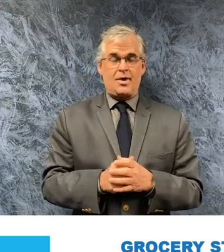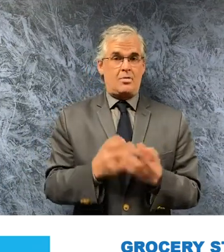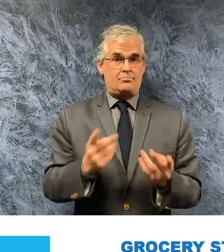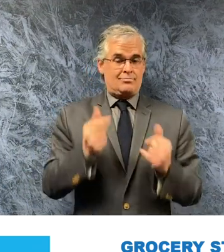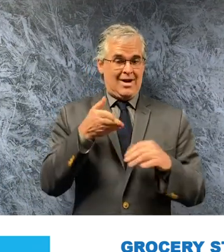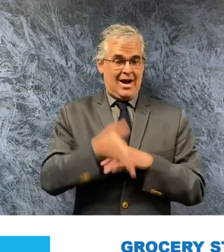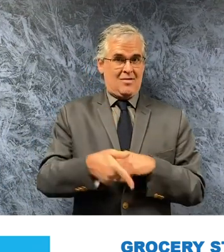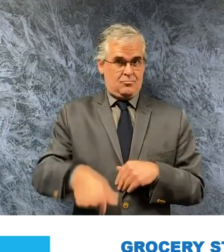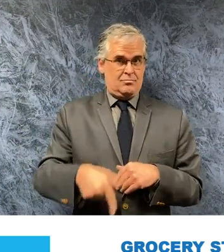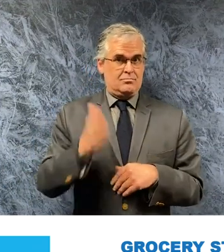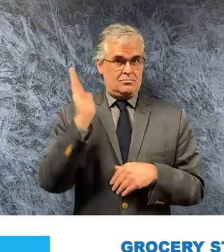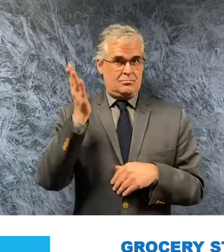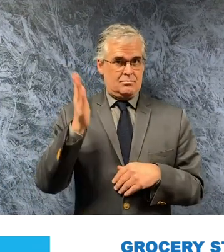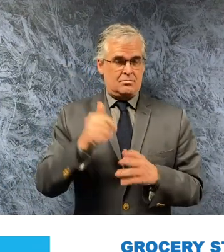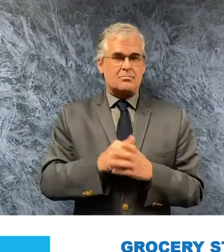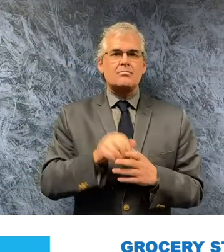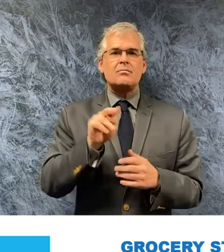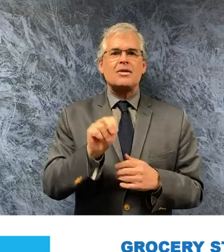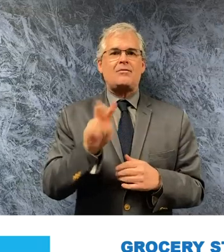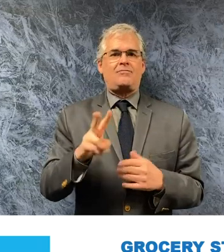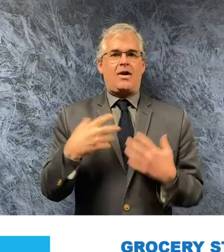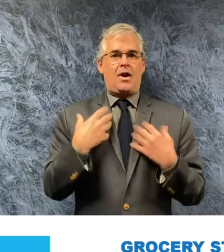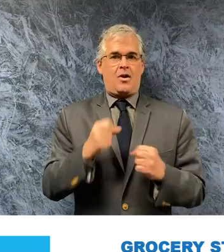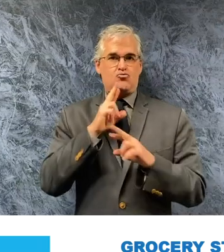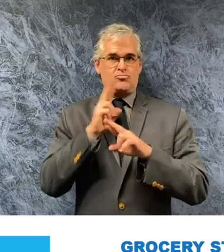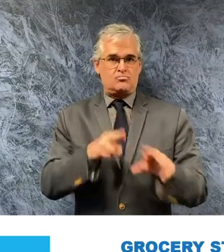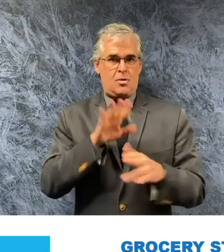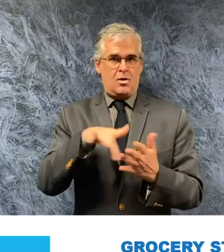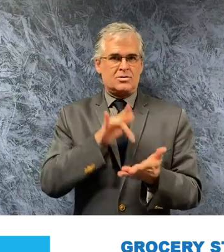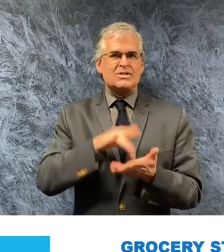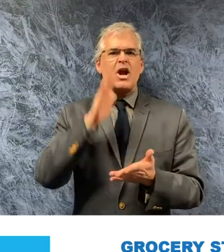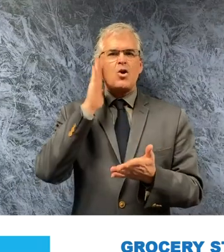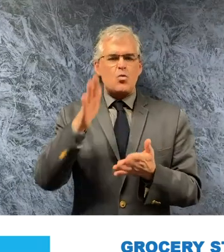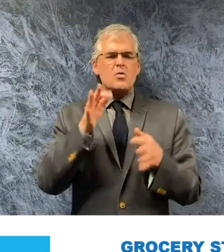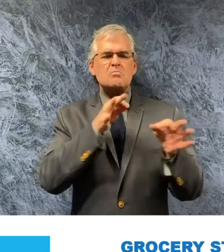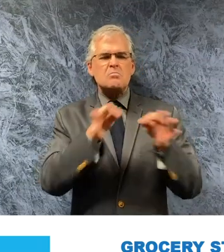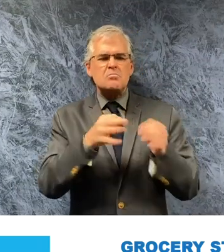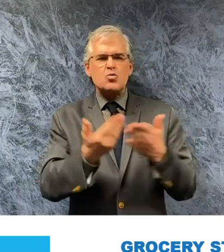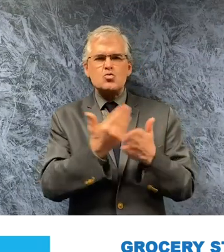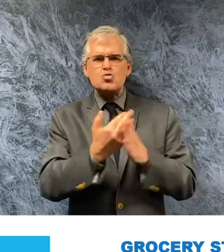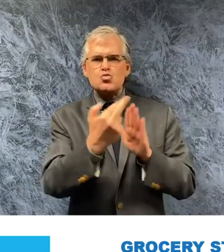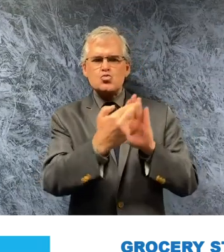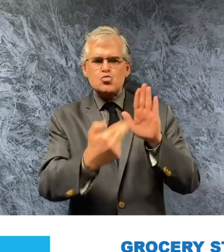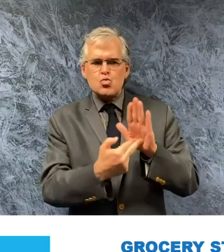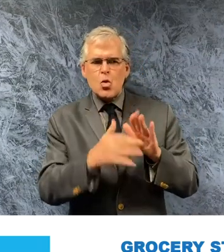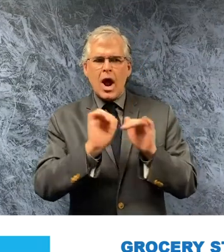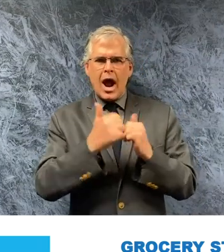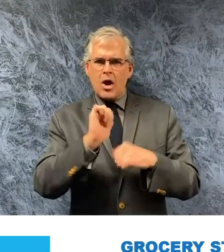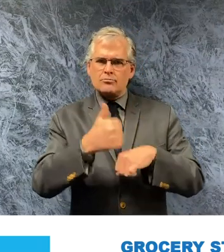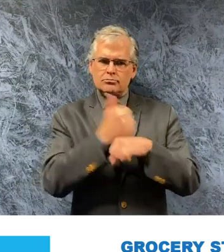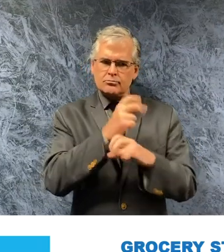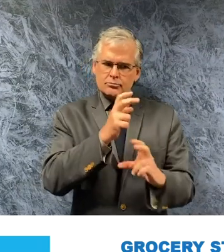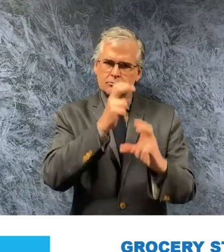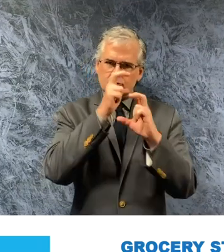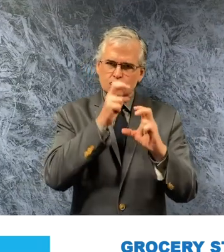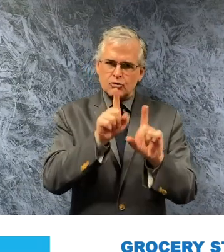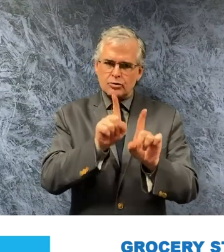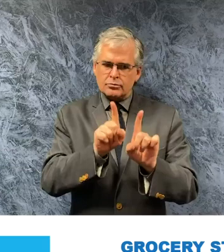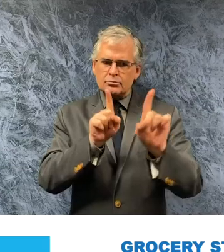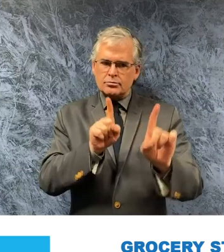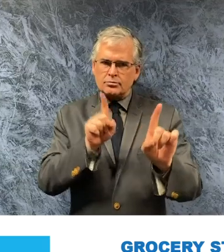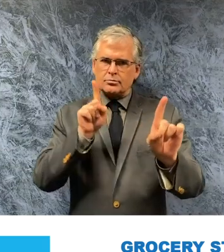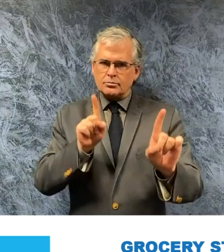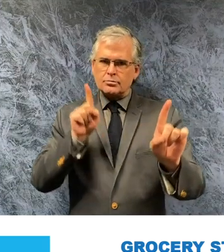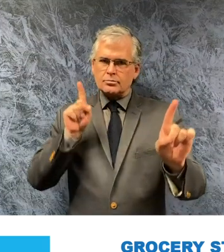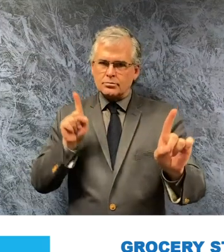nevada health response center will issue new guidance to grocery stores maintaining proper social distancing standards cleaning guidelines